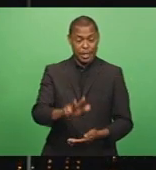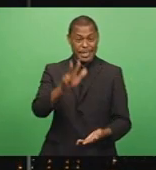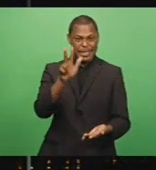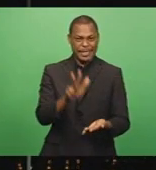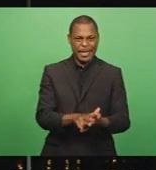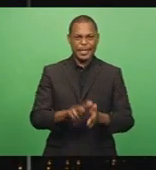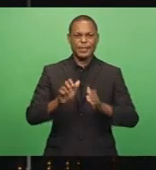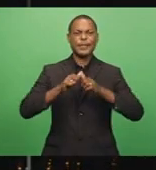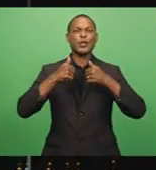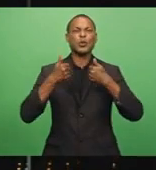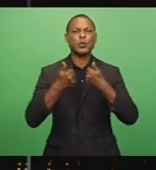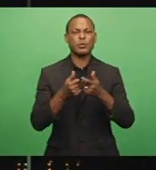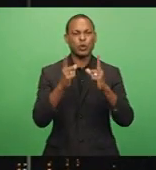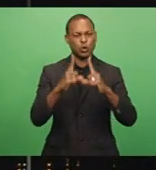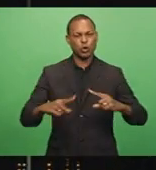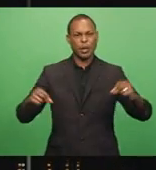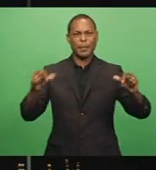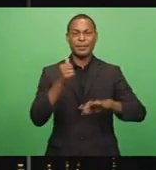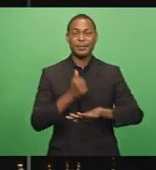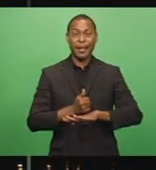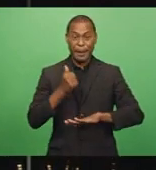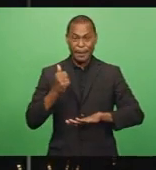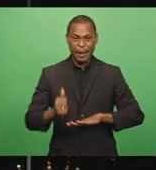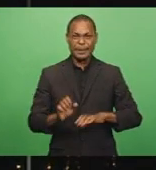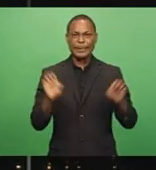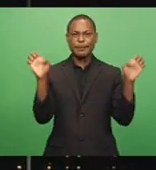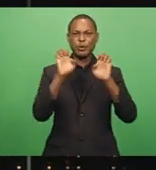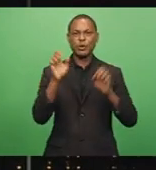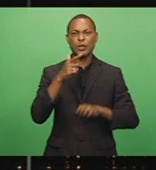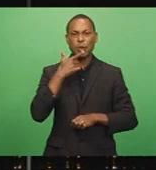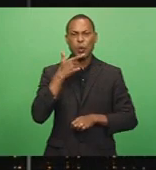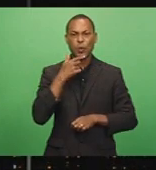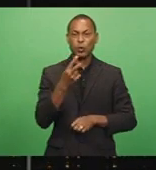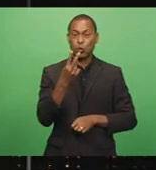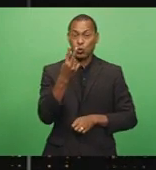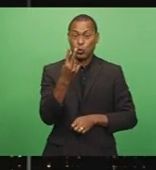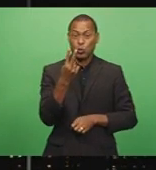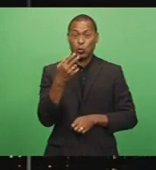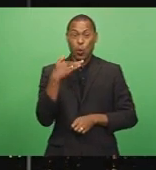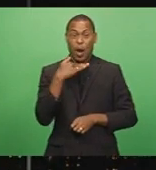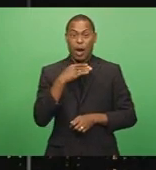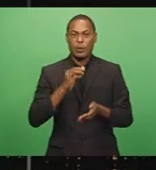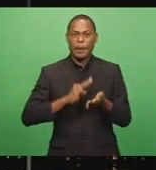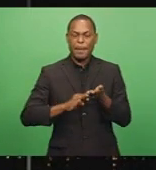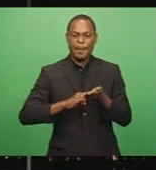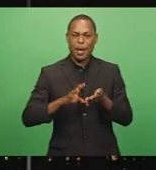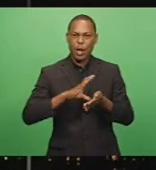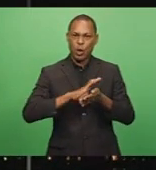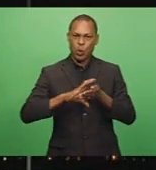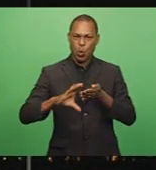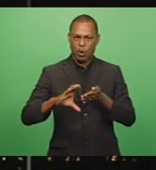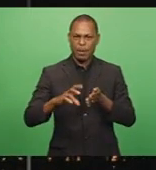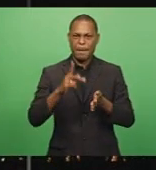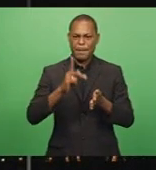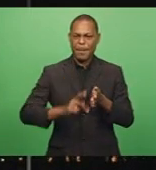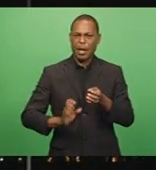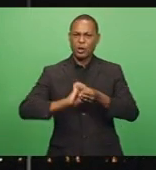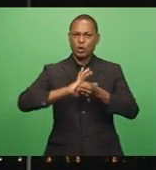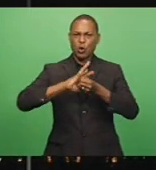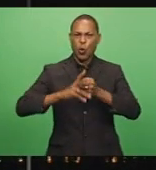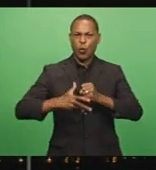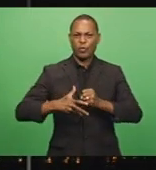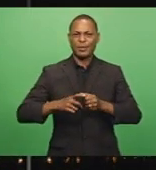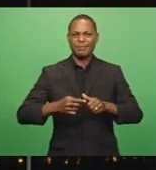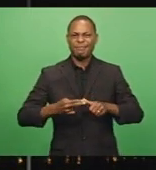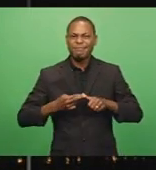agreement with the Japanese government for an emergency loan of $200 million as part of the COVID-19 response